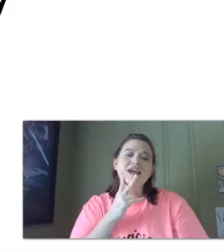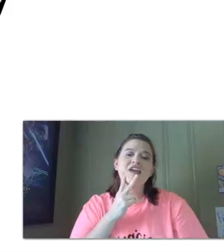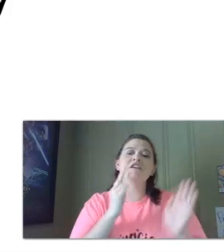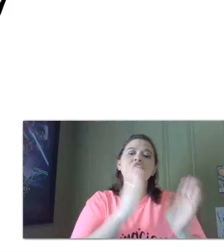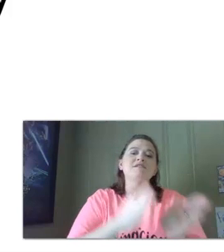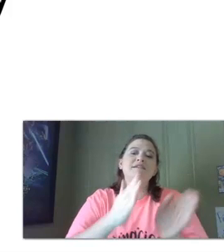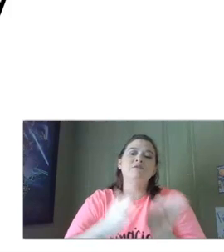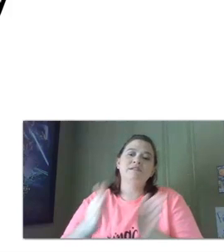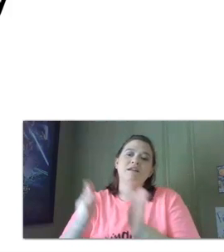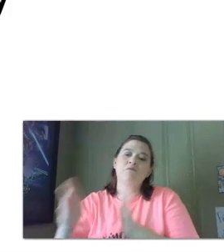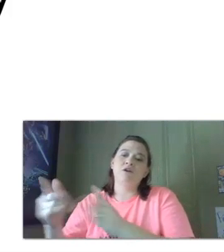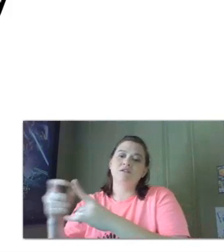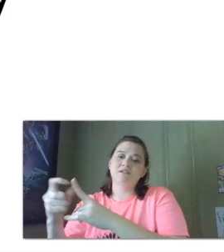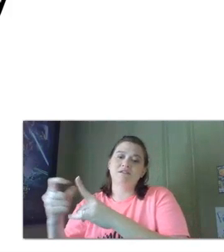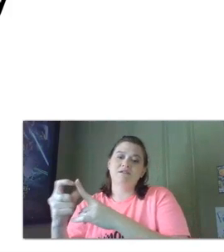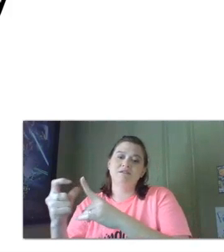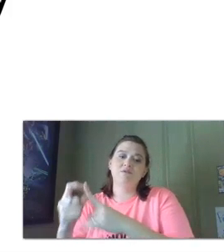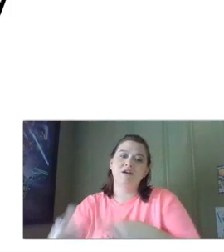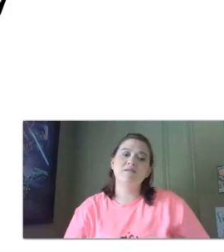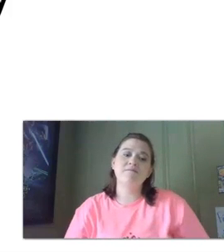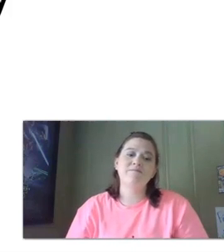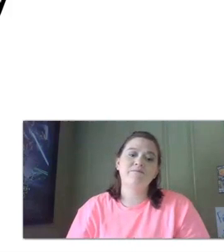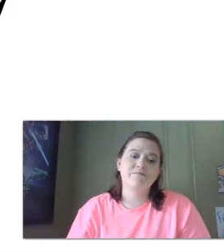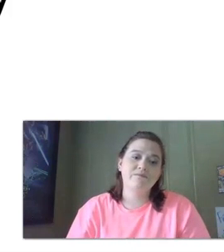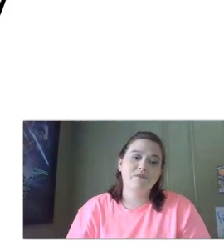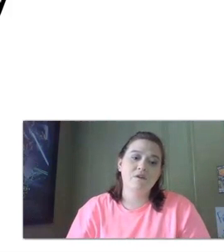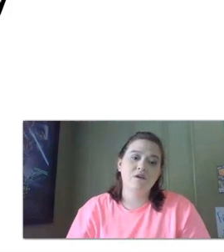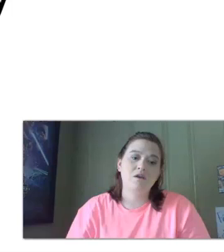and then our sequencing words okay